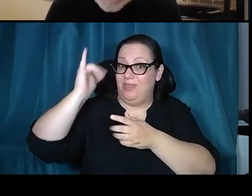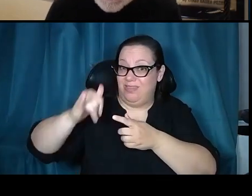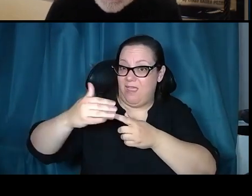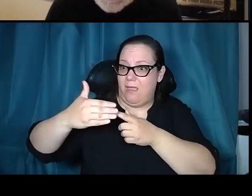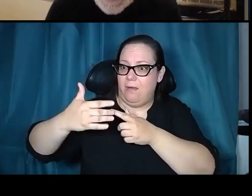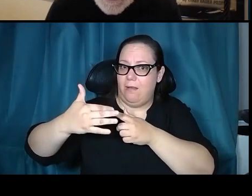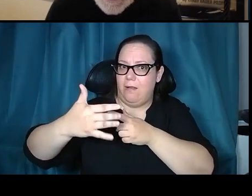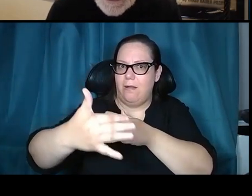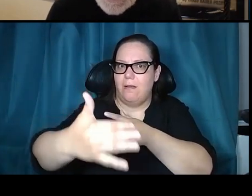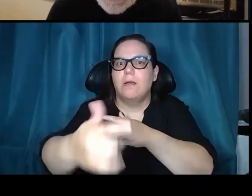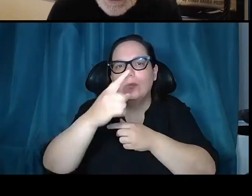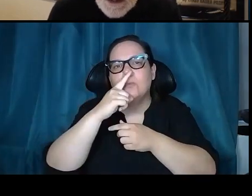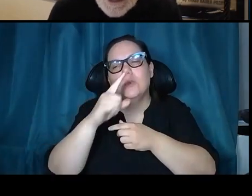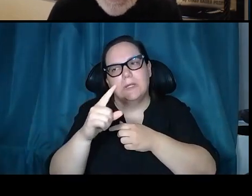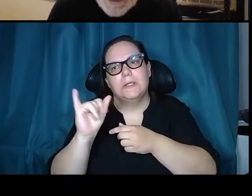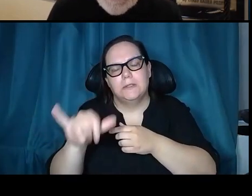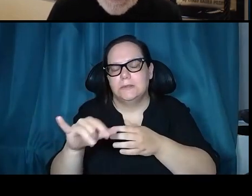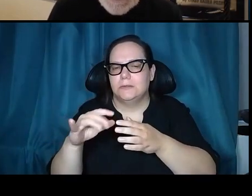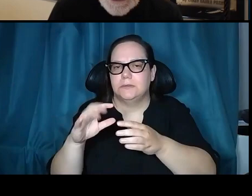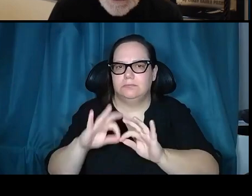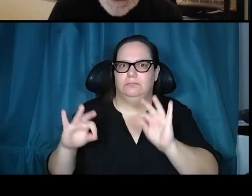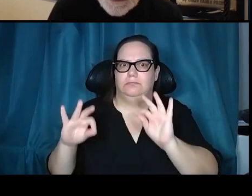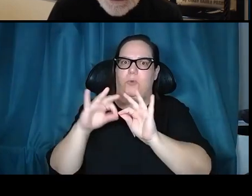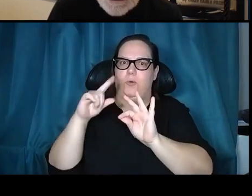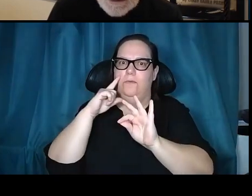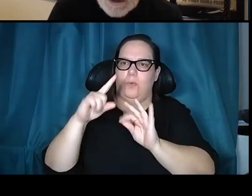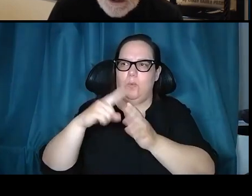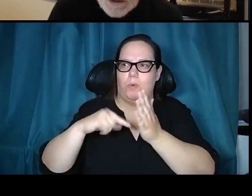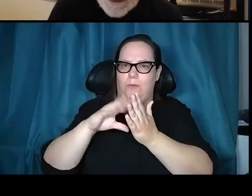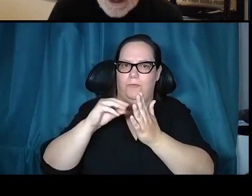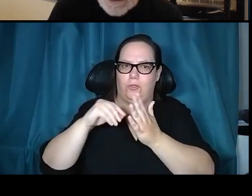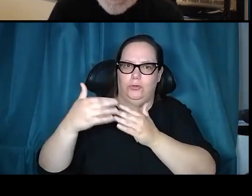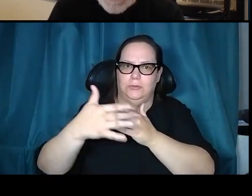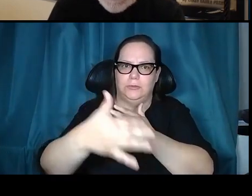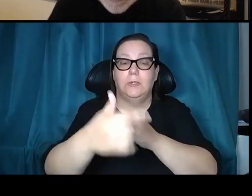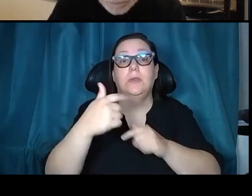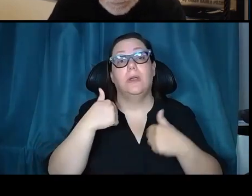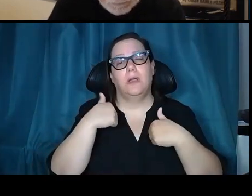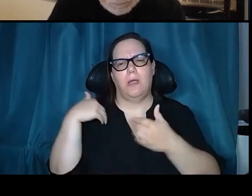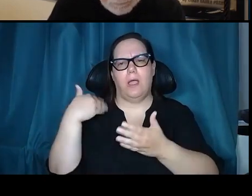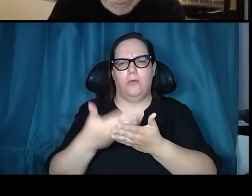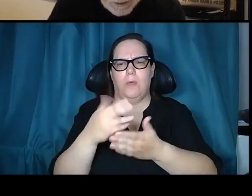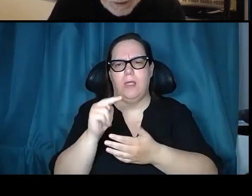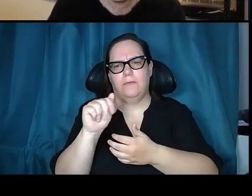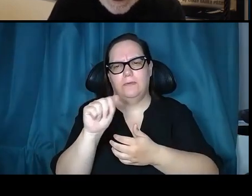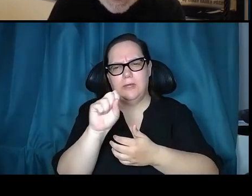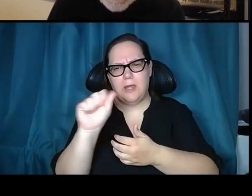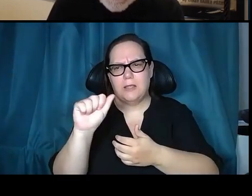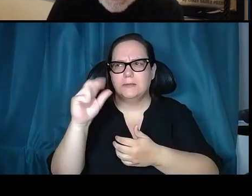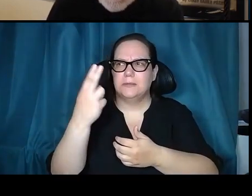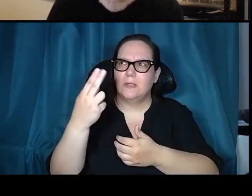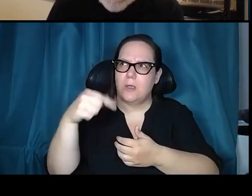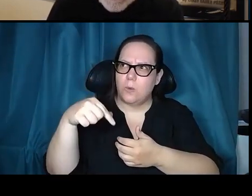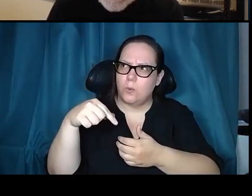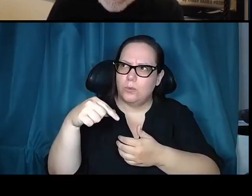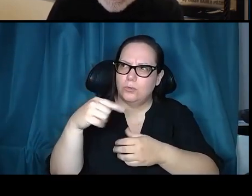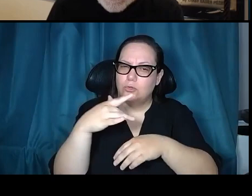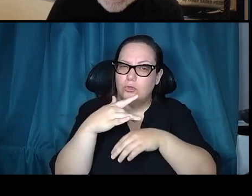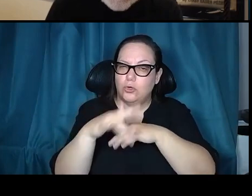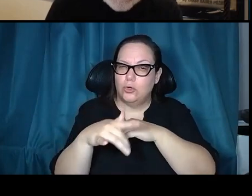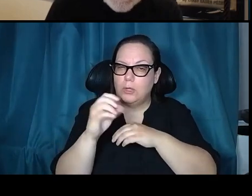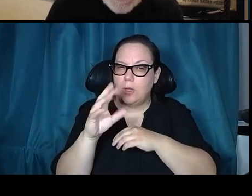even exoplanets. So I arrived at NASA headquarters in early October of